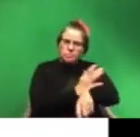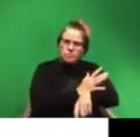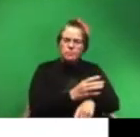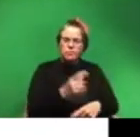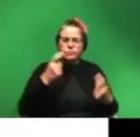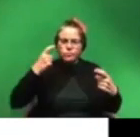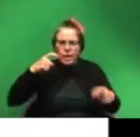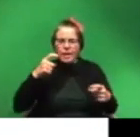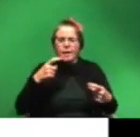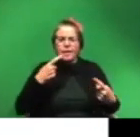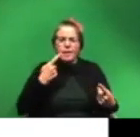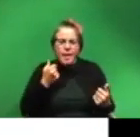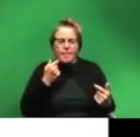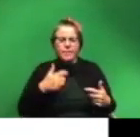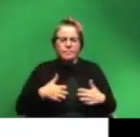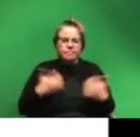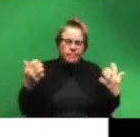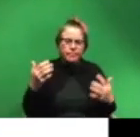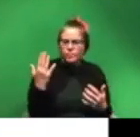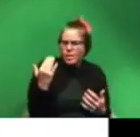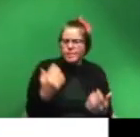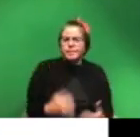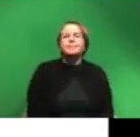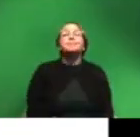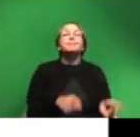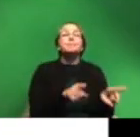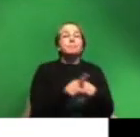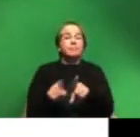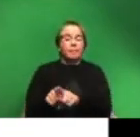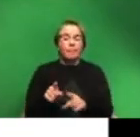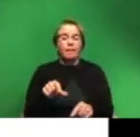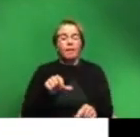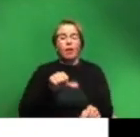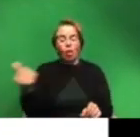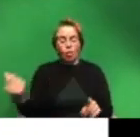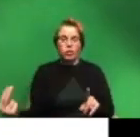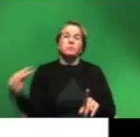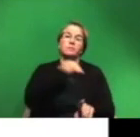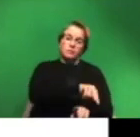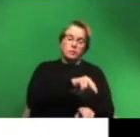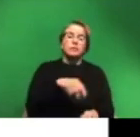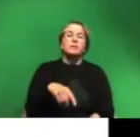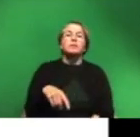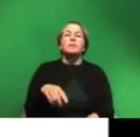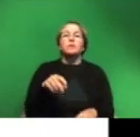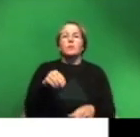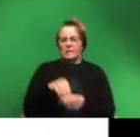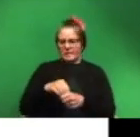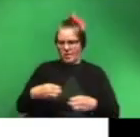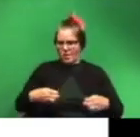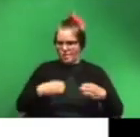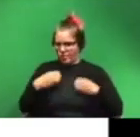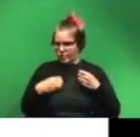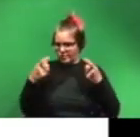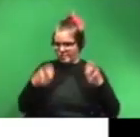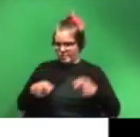why do we laugh why do we get angry um but then also the other way around so what in our emotional states and what